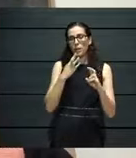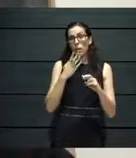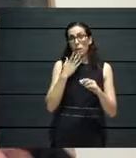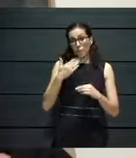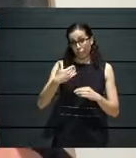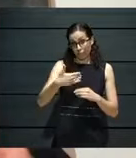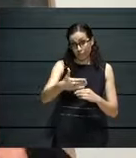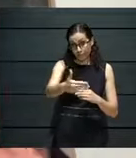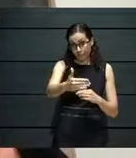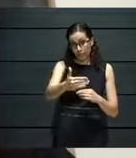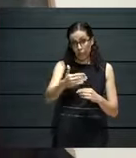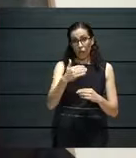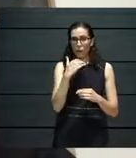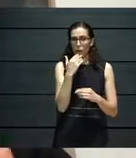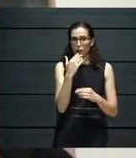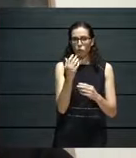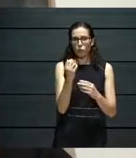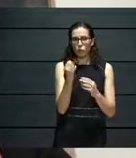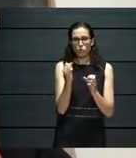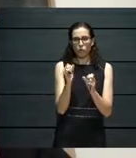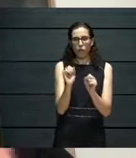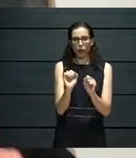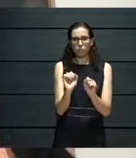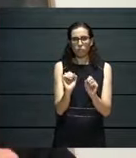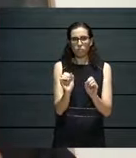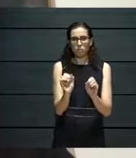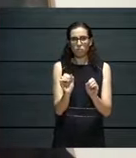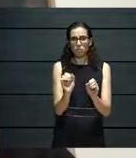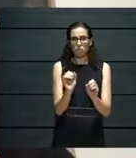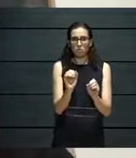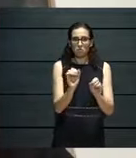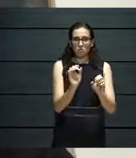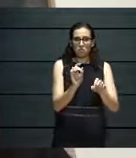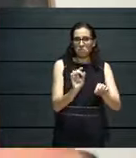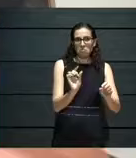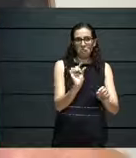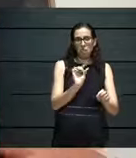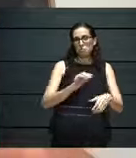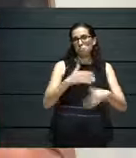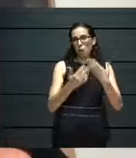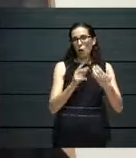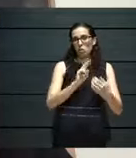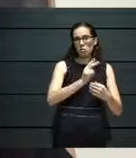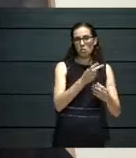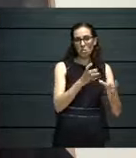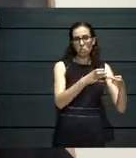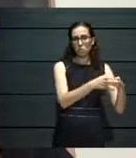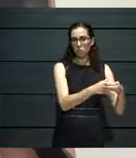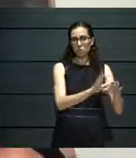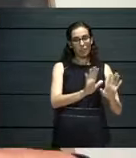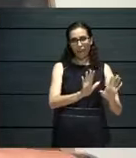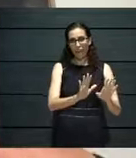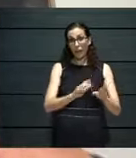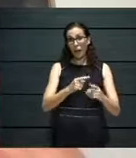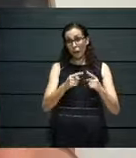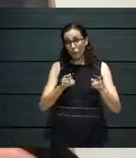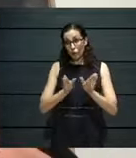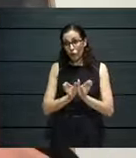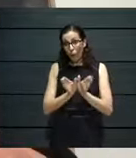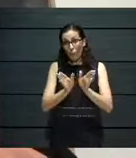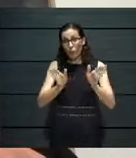just be a stopgap, will not just be a plan B, but things which we have taken the opportunity to